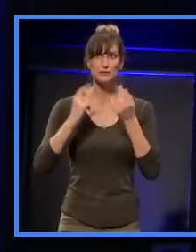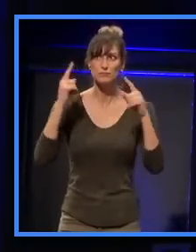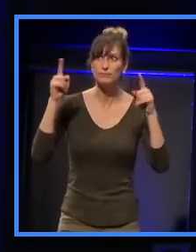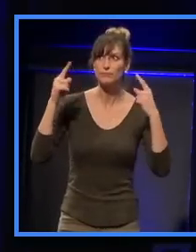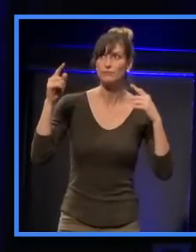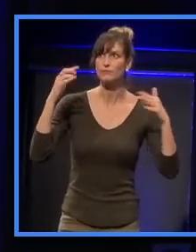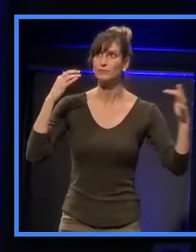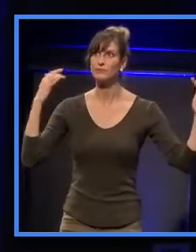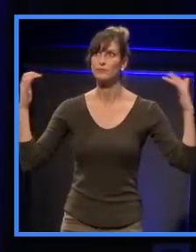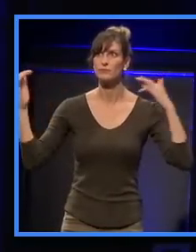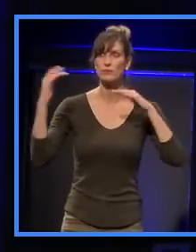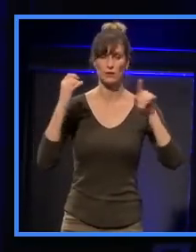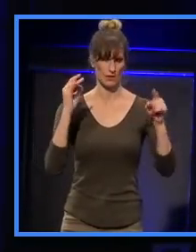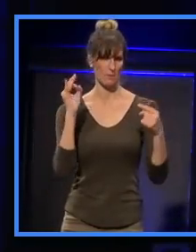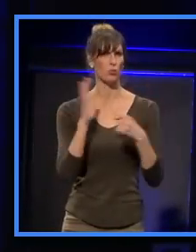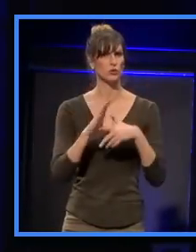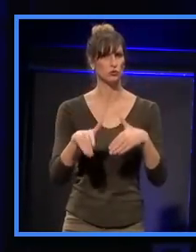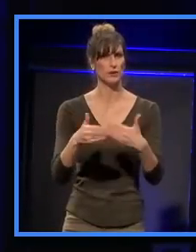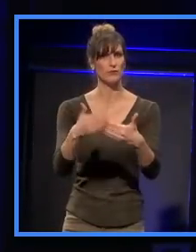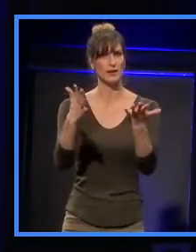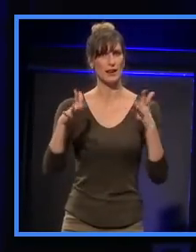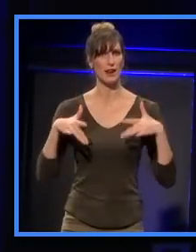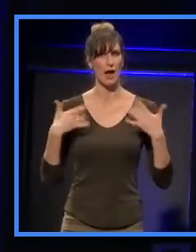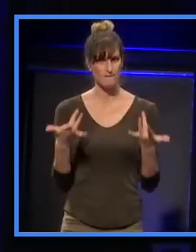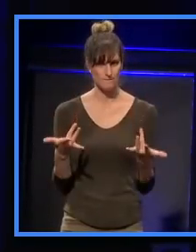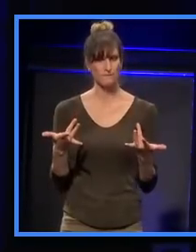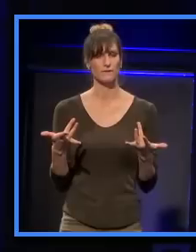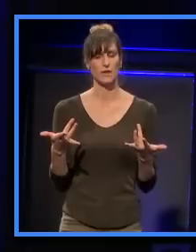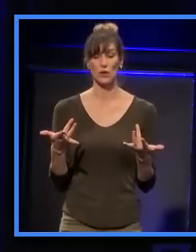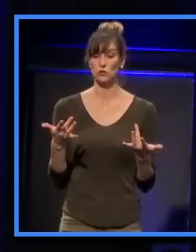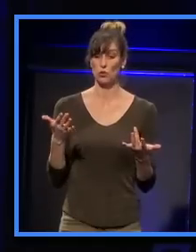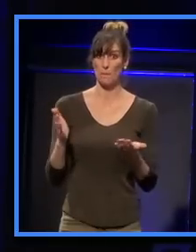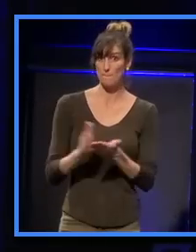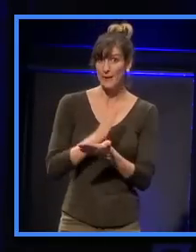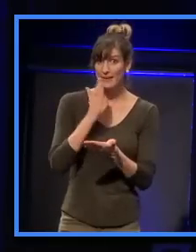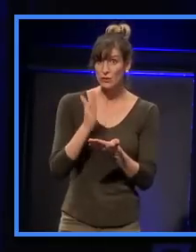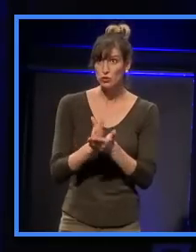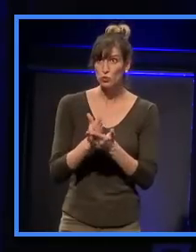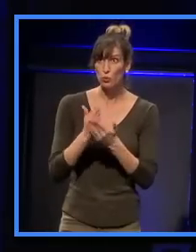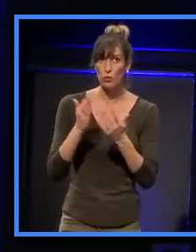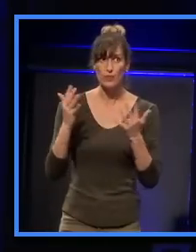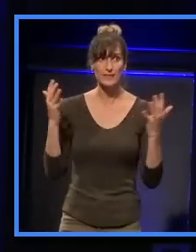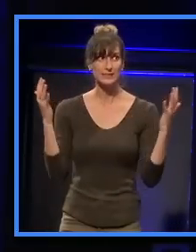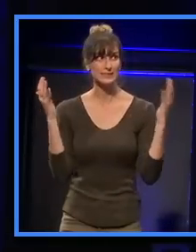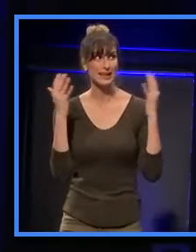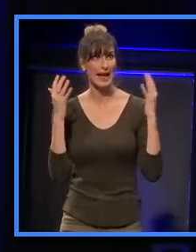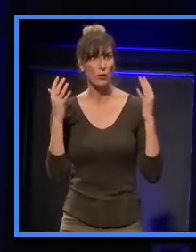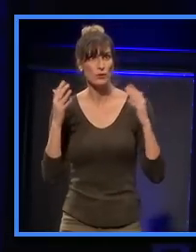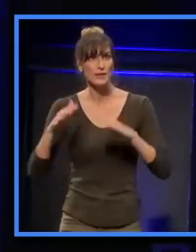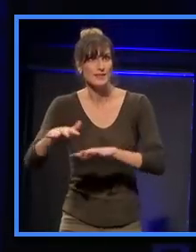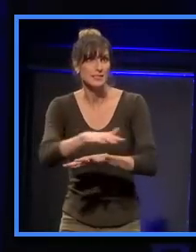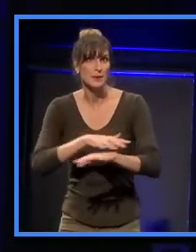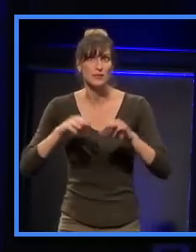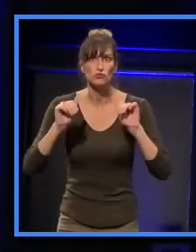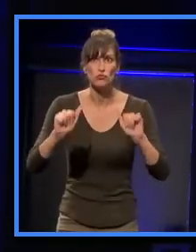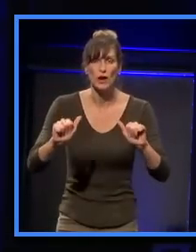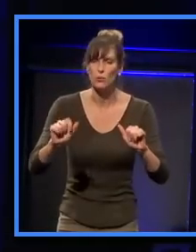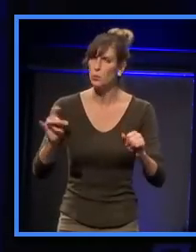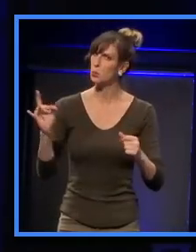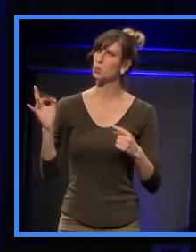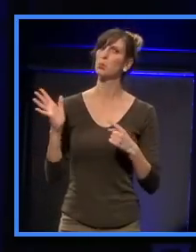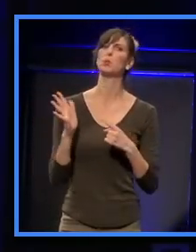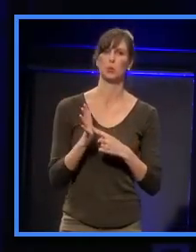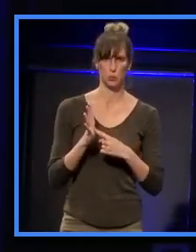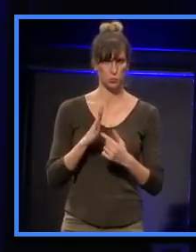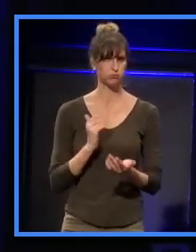working in offices. And getting the acoustics right of those spaces is absolutely critical. And the other thing that I wanted to mention was